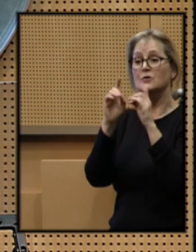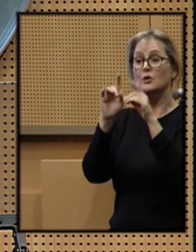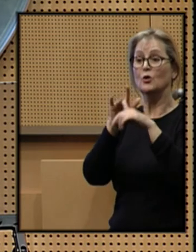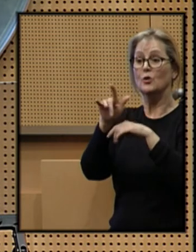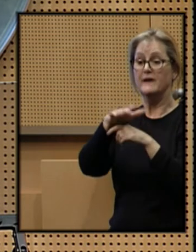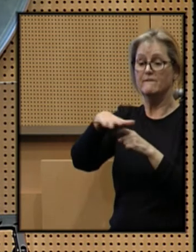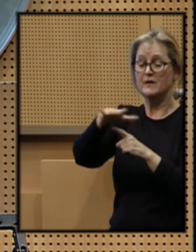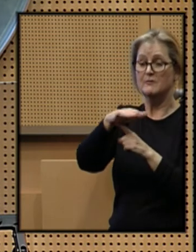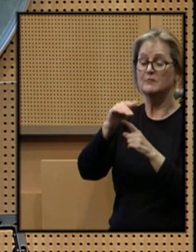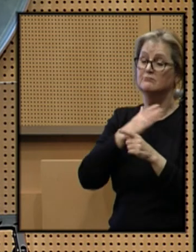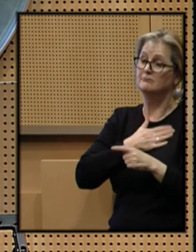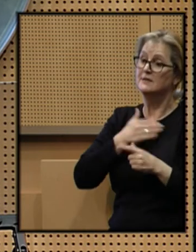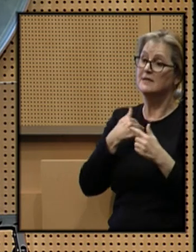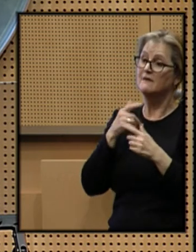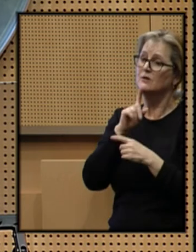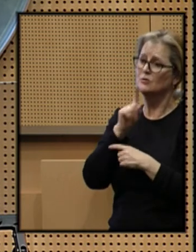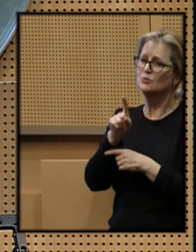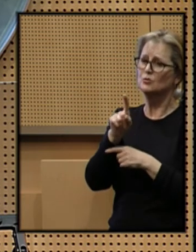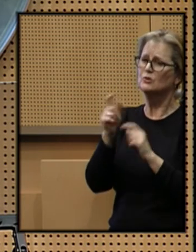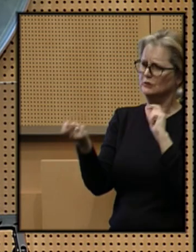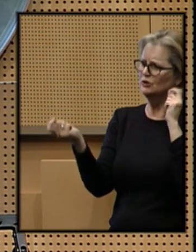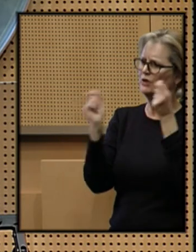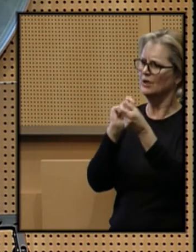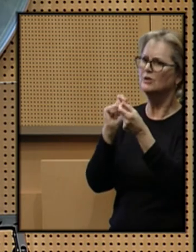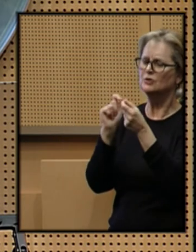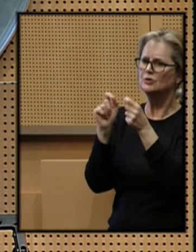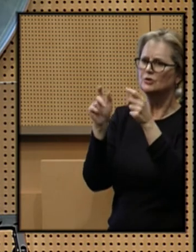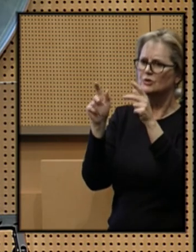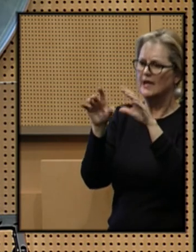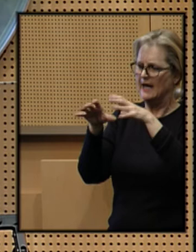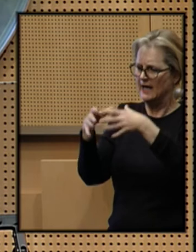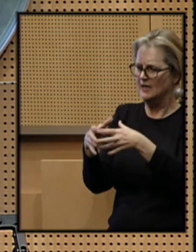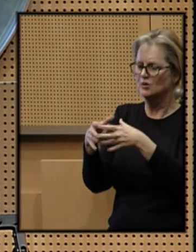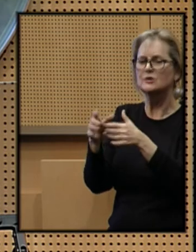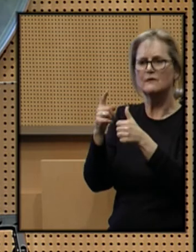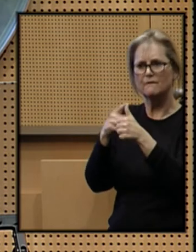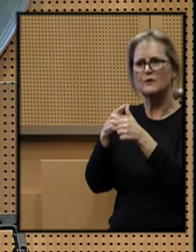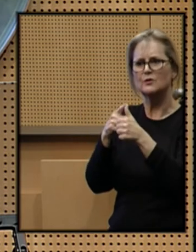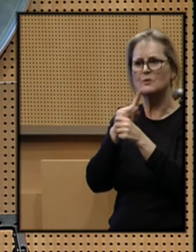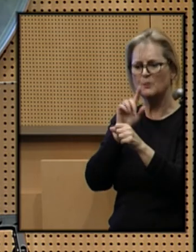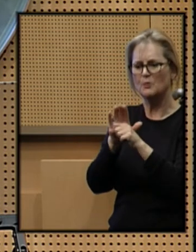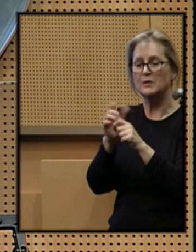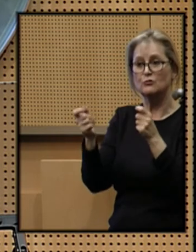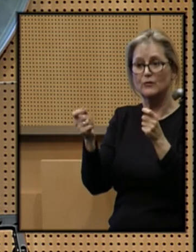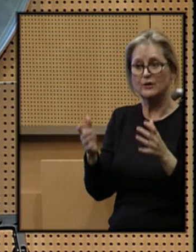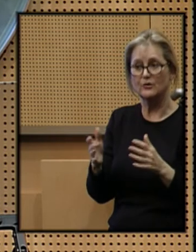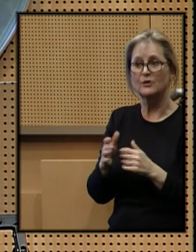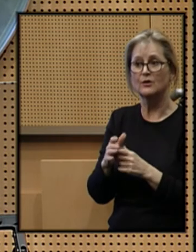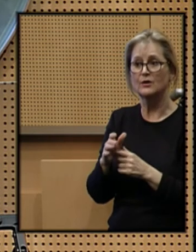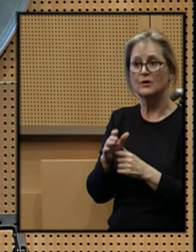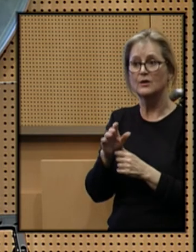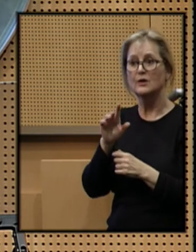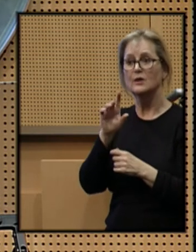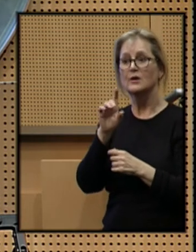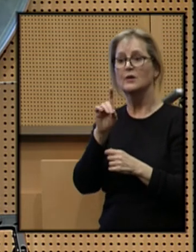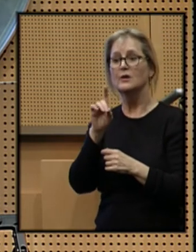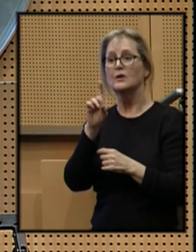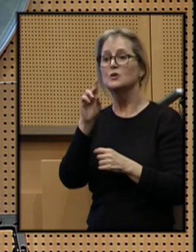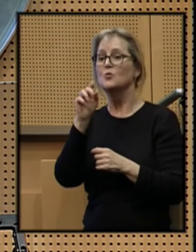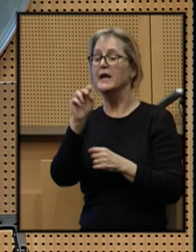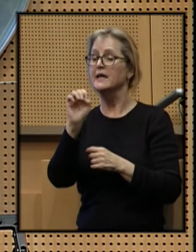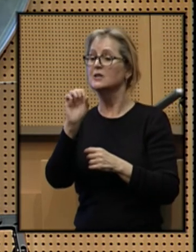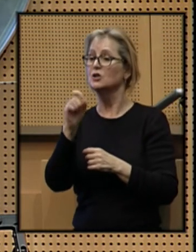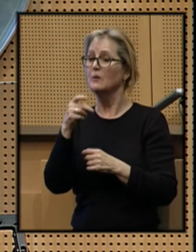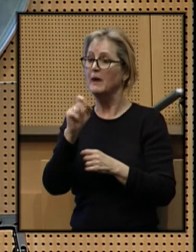and we are pleased to have a true change agent as its first permanent director. Duane Chappelle was responsible